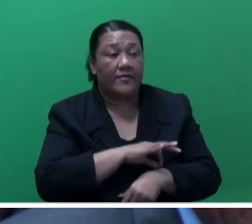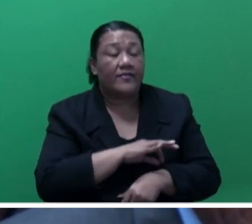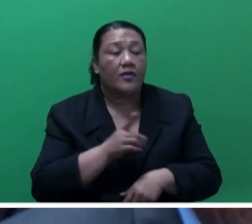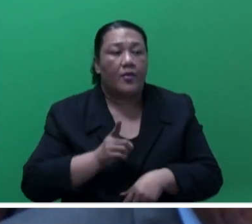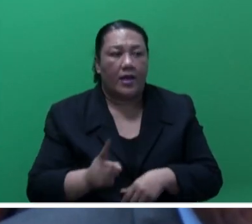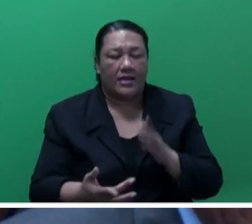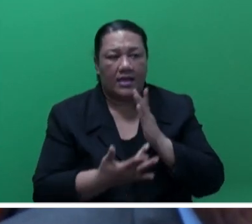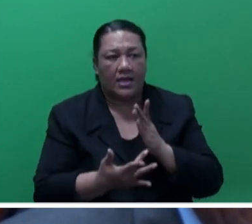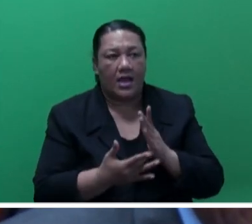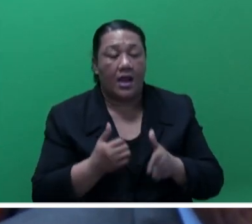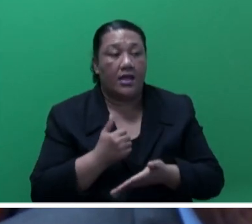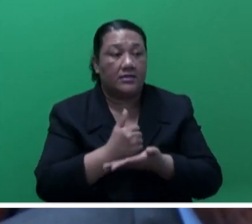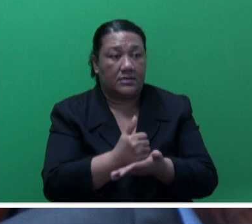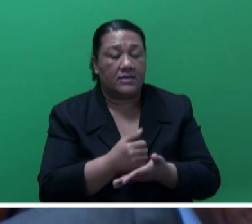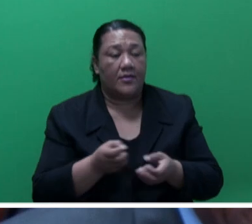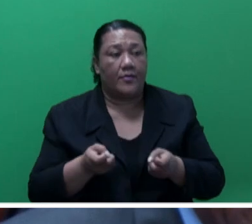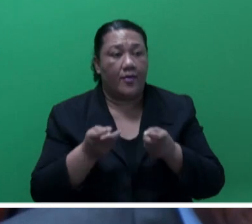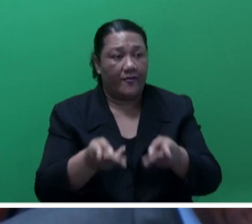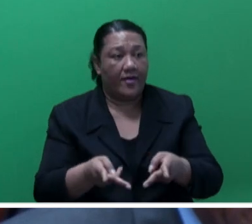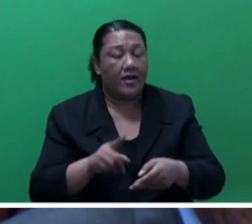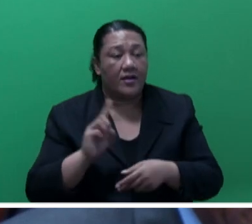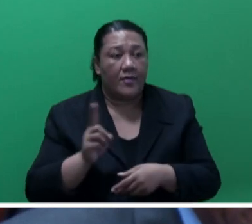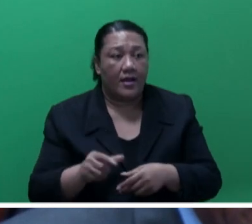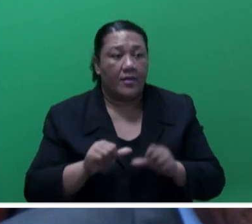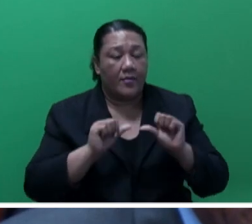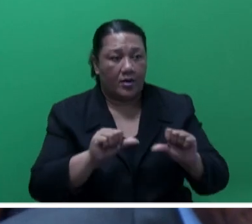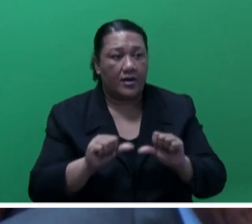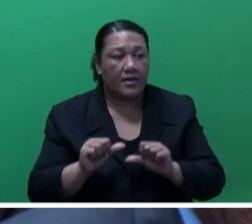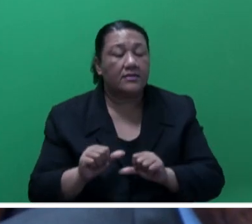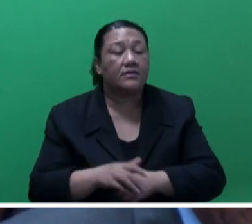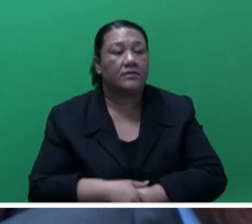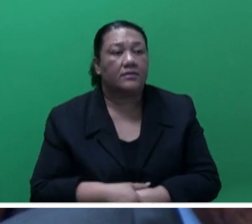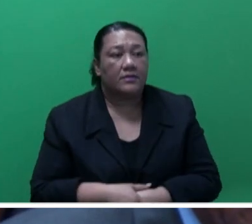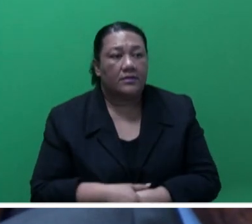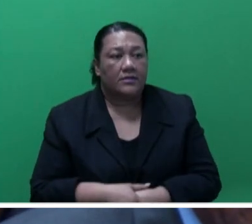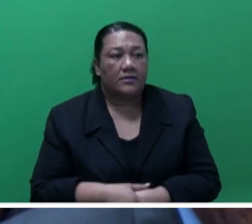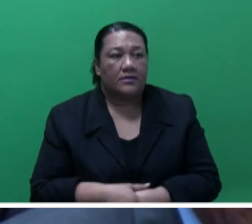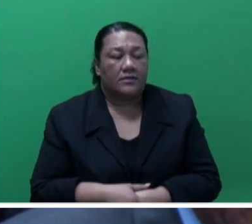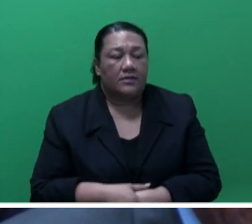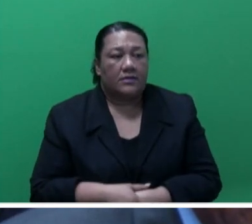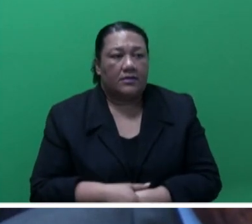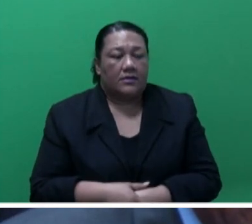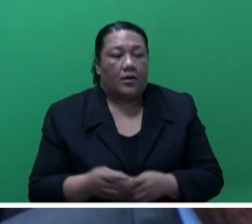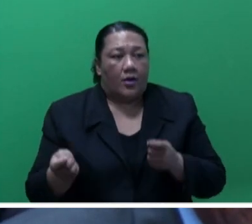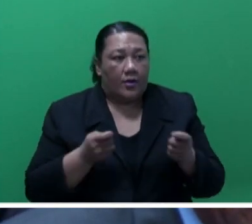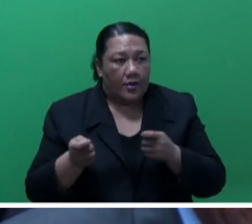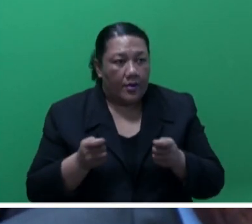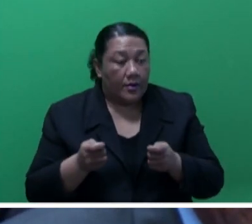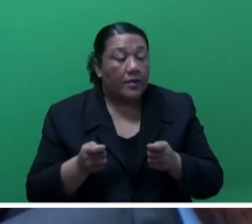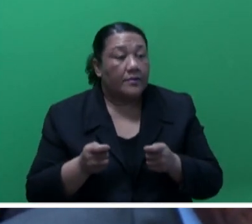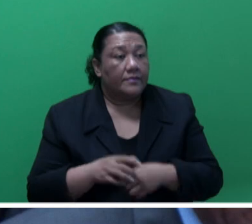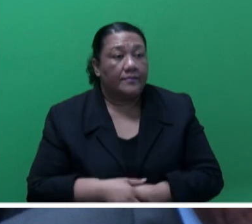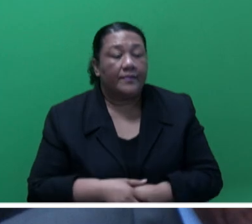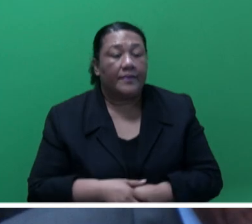provided by the IOM towards the protection of migrant worker rights, conduct researches, and build